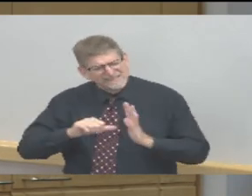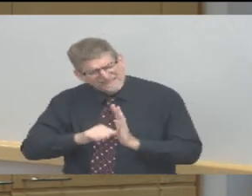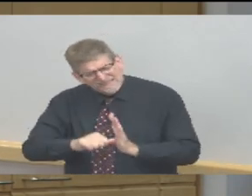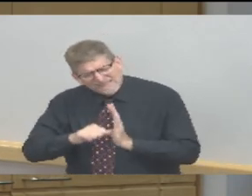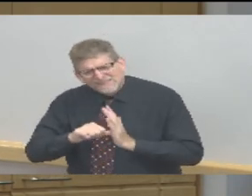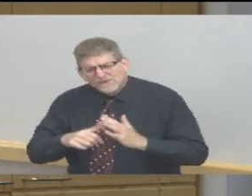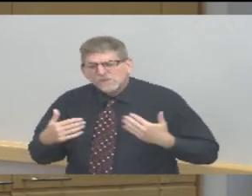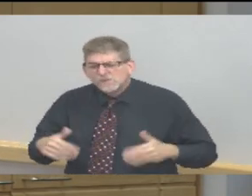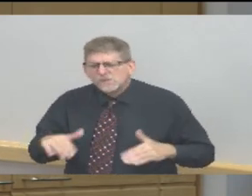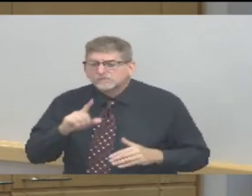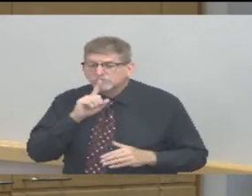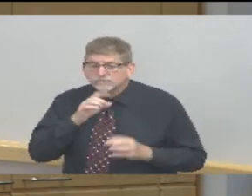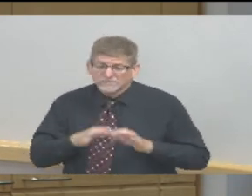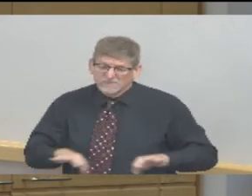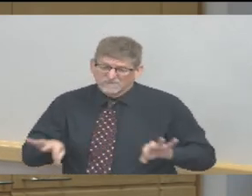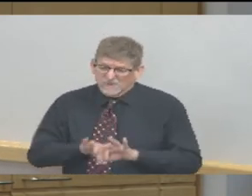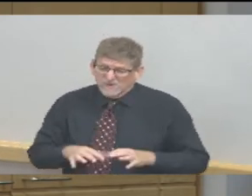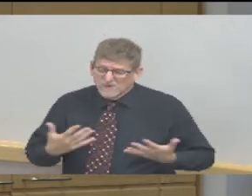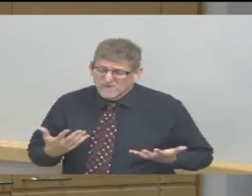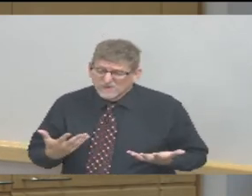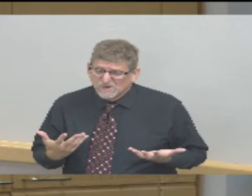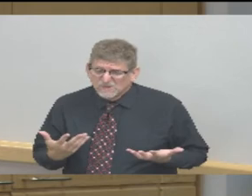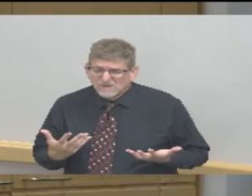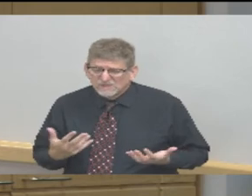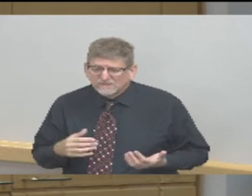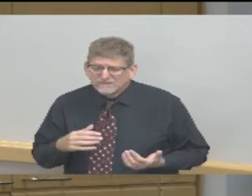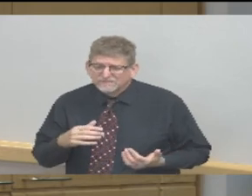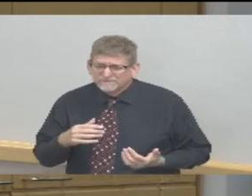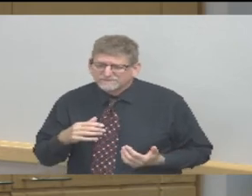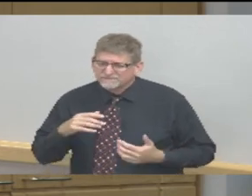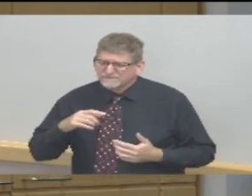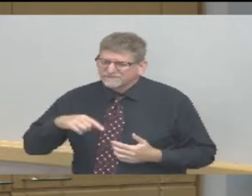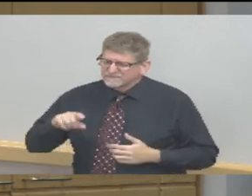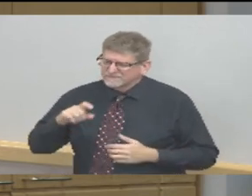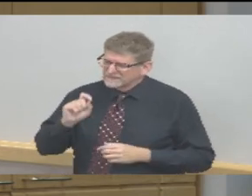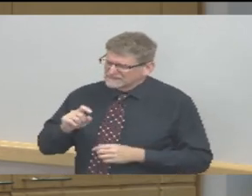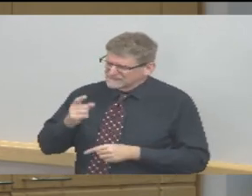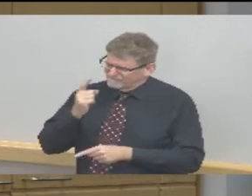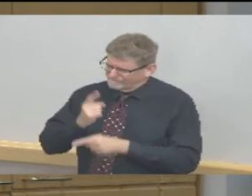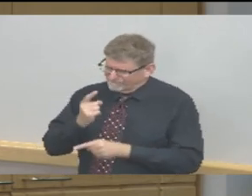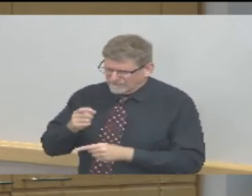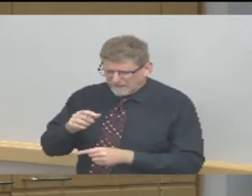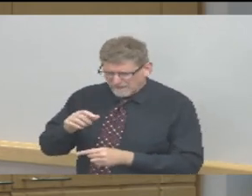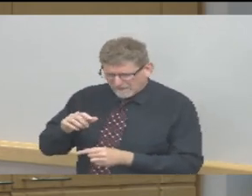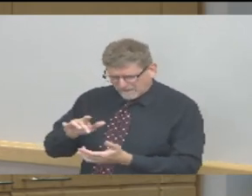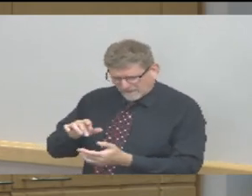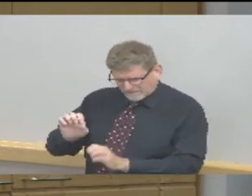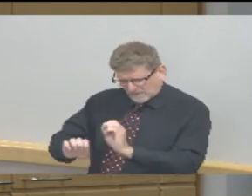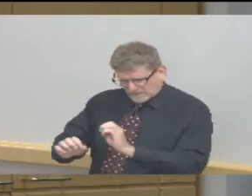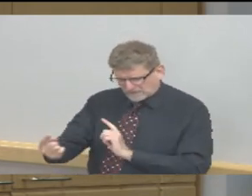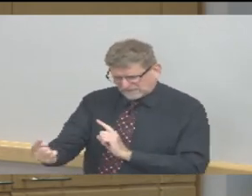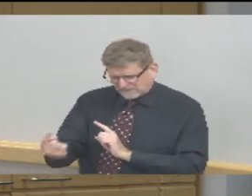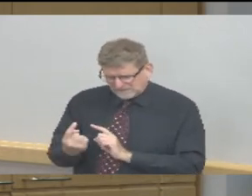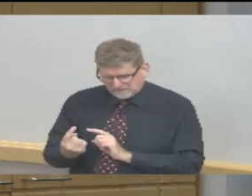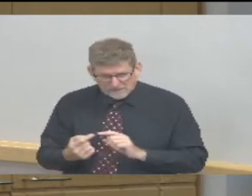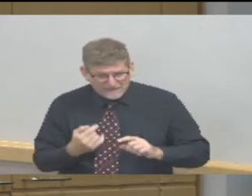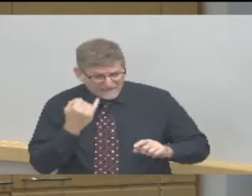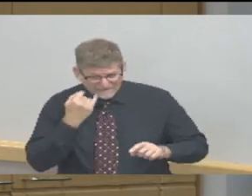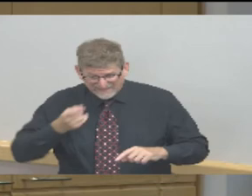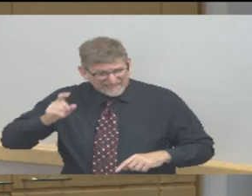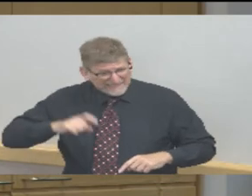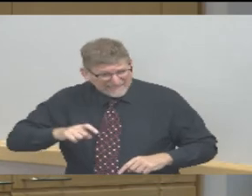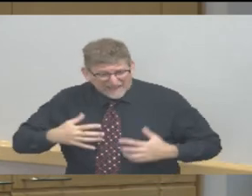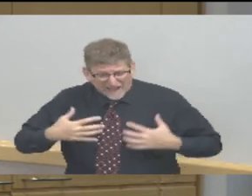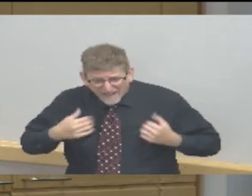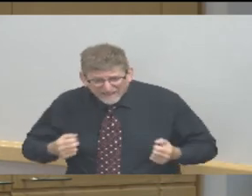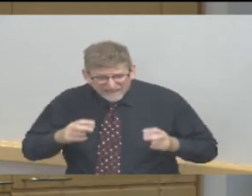of appropriate medical evaluation for individuals who need medical evaluation we continue to hear